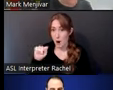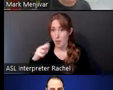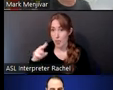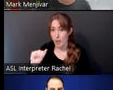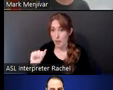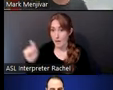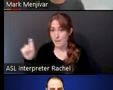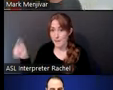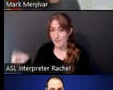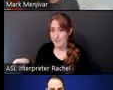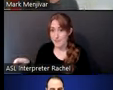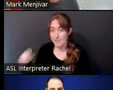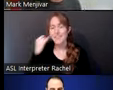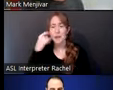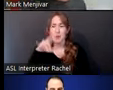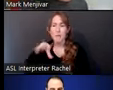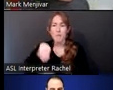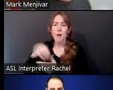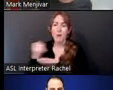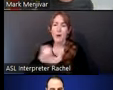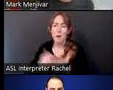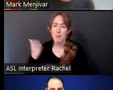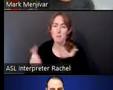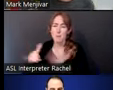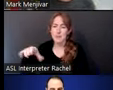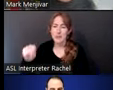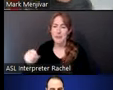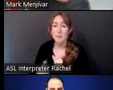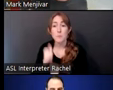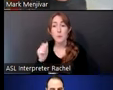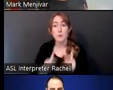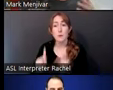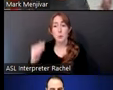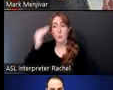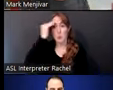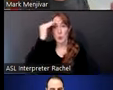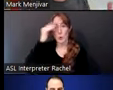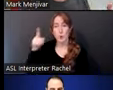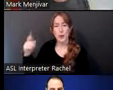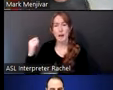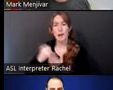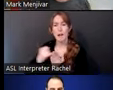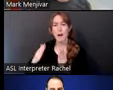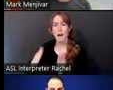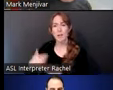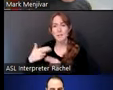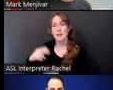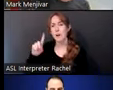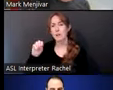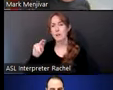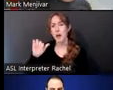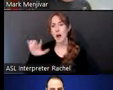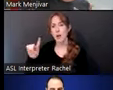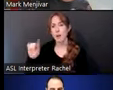involved in the arts, you probably have. Most people know it as a place that an artist named Donald Judd ended up